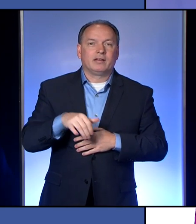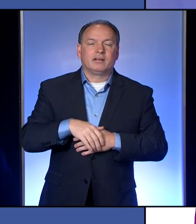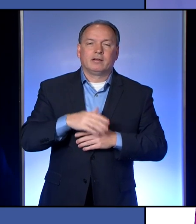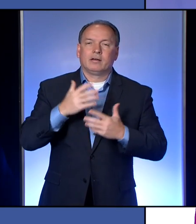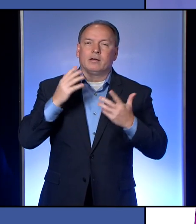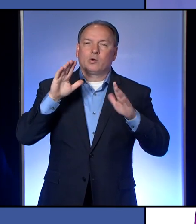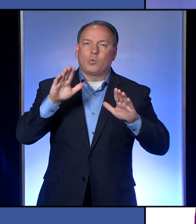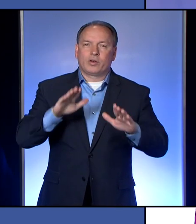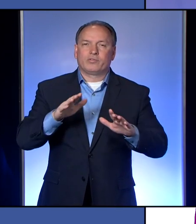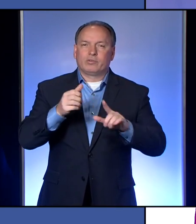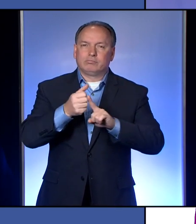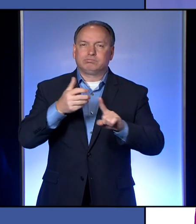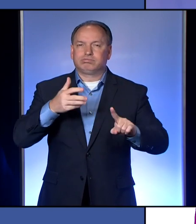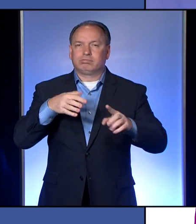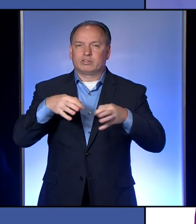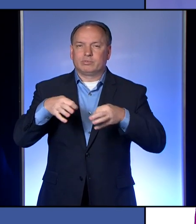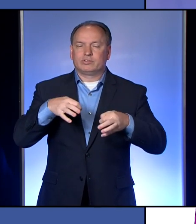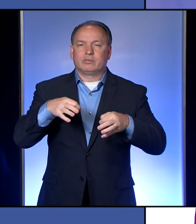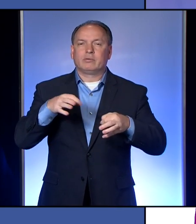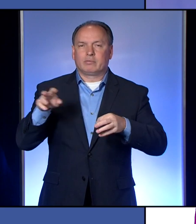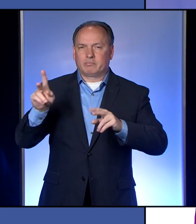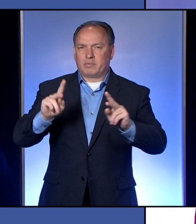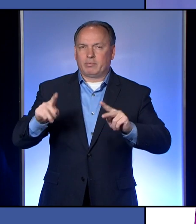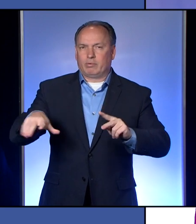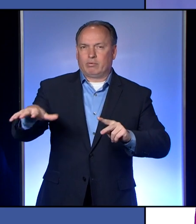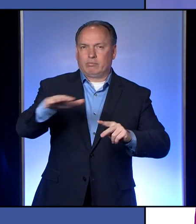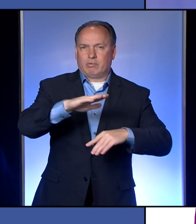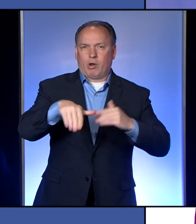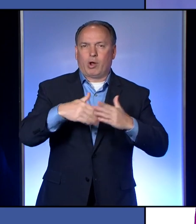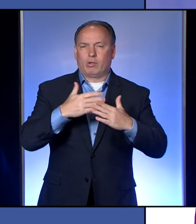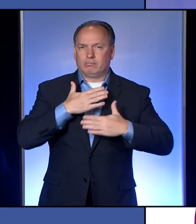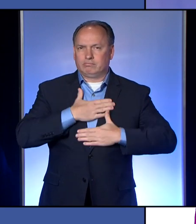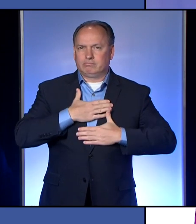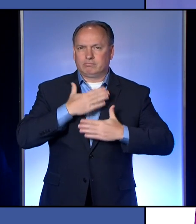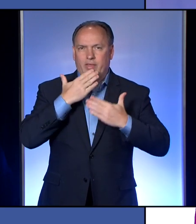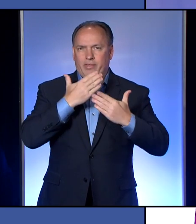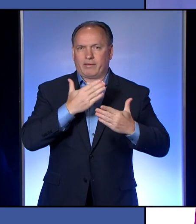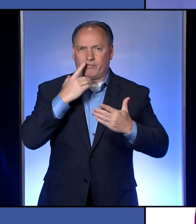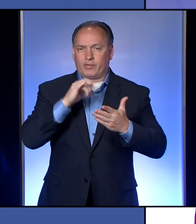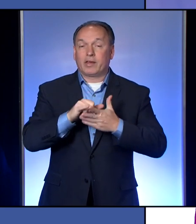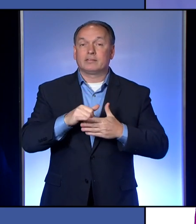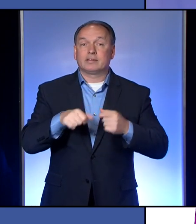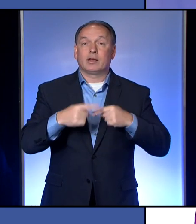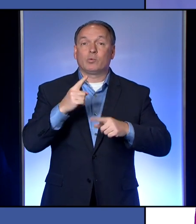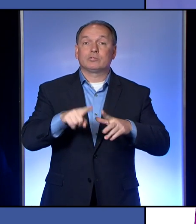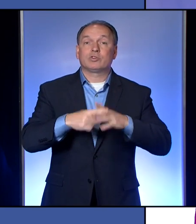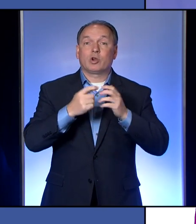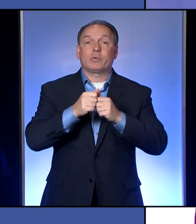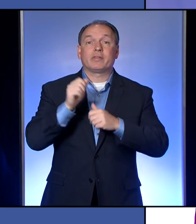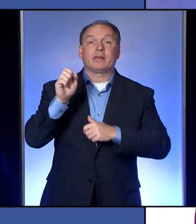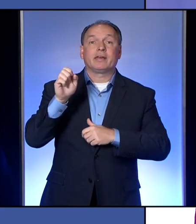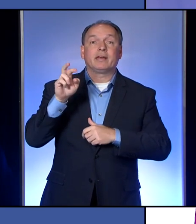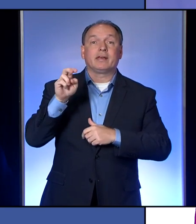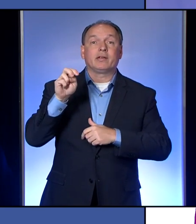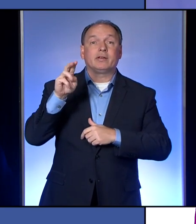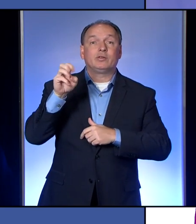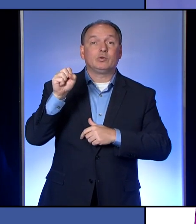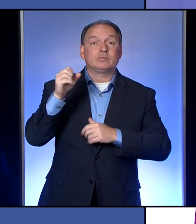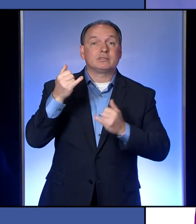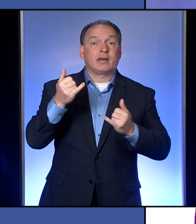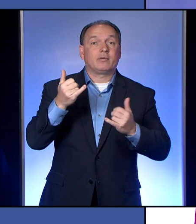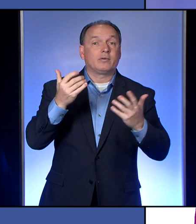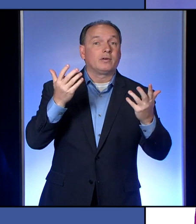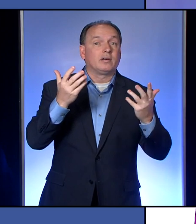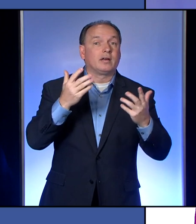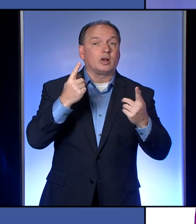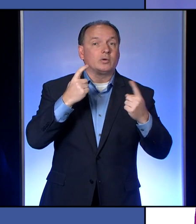explanation. I think people probably really appreciate that today. And we will start with questions. And we will start today with Erie News Now. Do you have questions for either one of